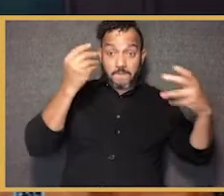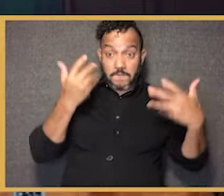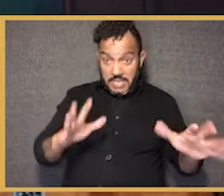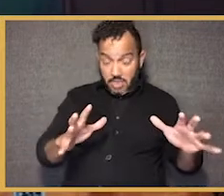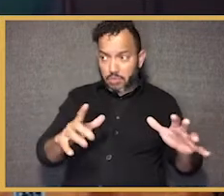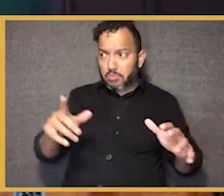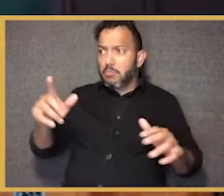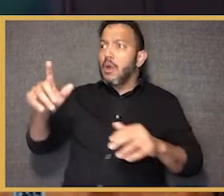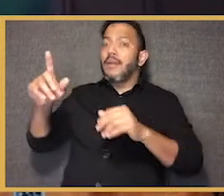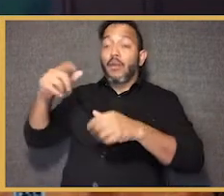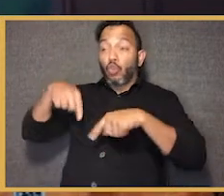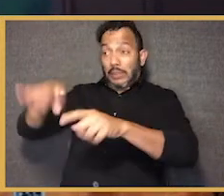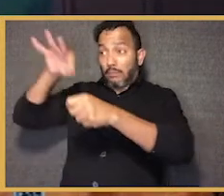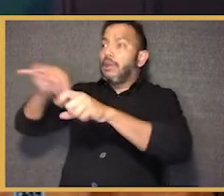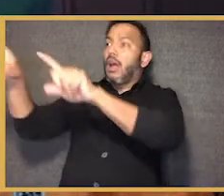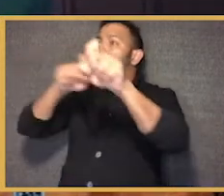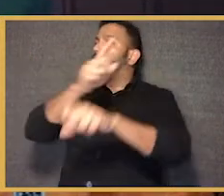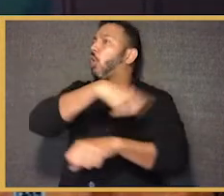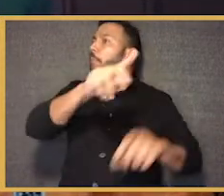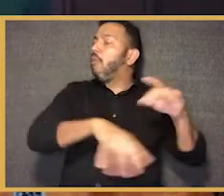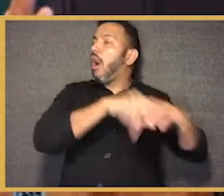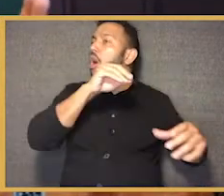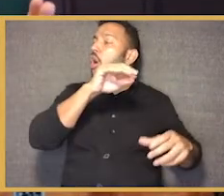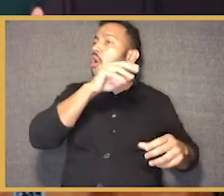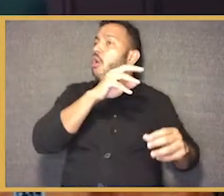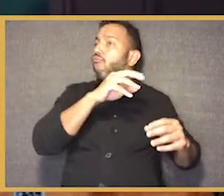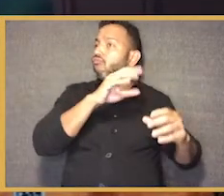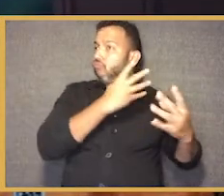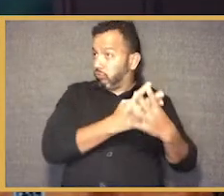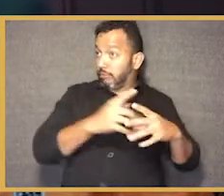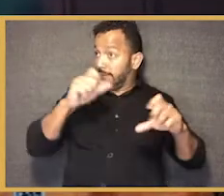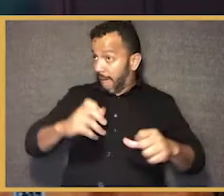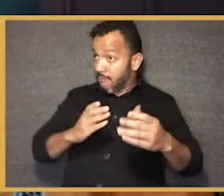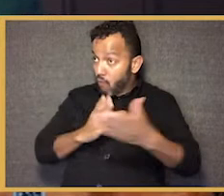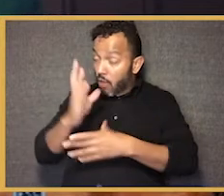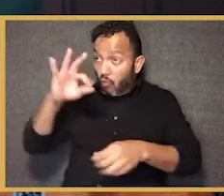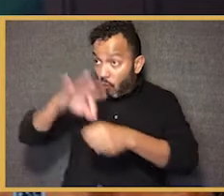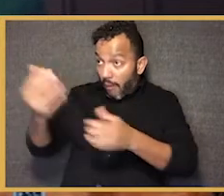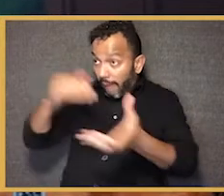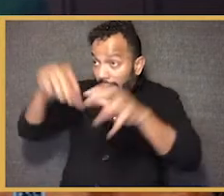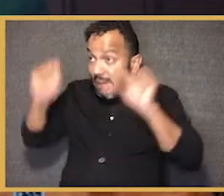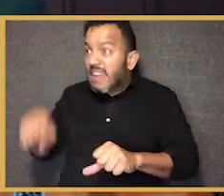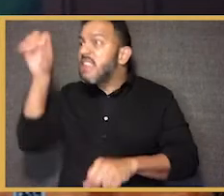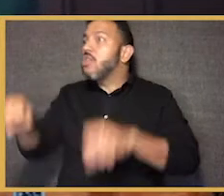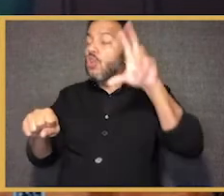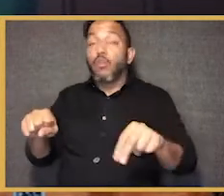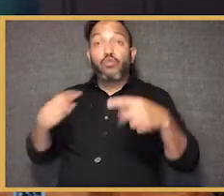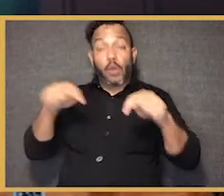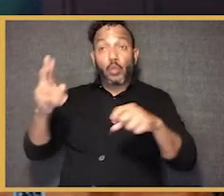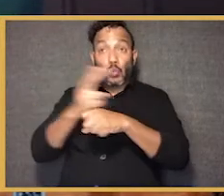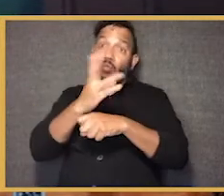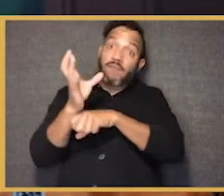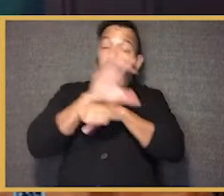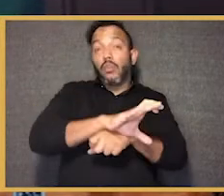that is an extension of strategies that were used in the aftermath of the Civil War to try to